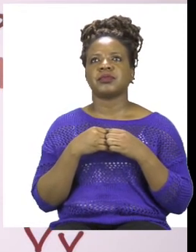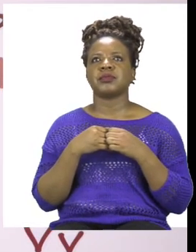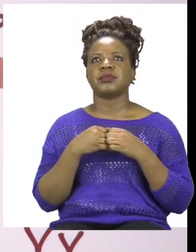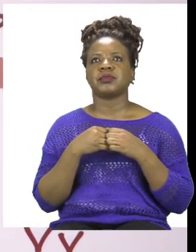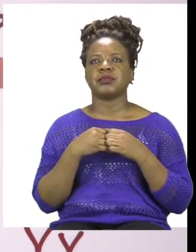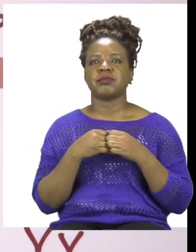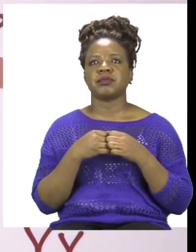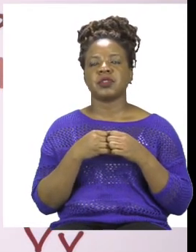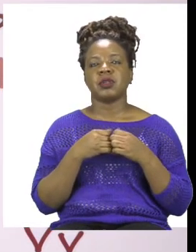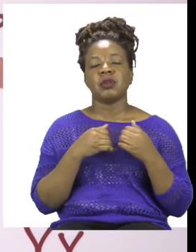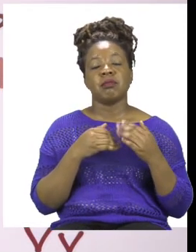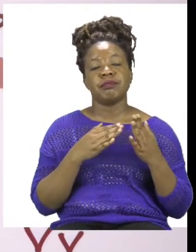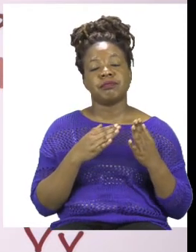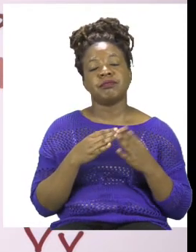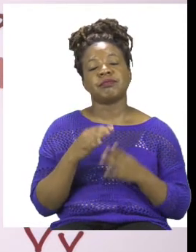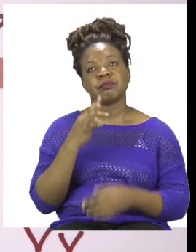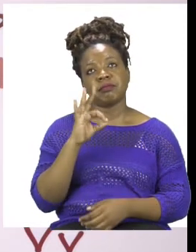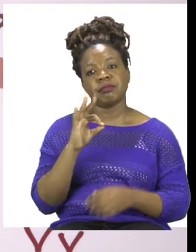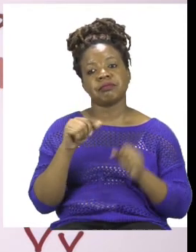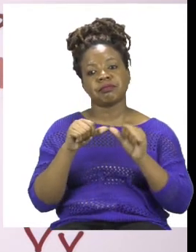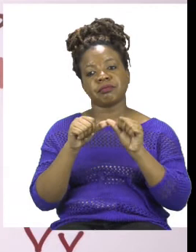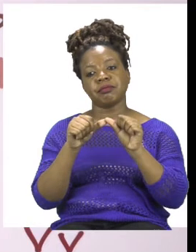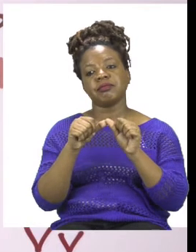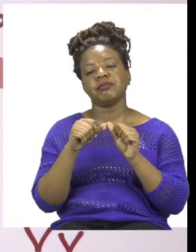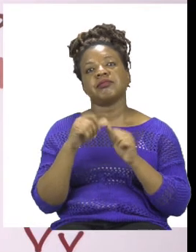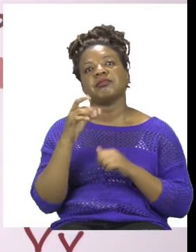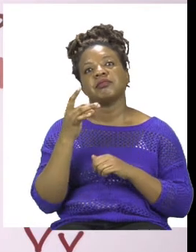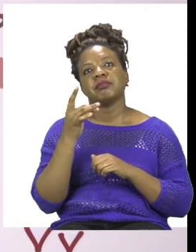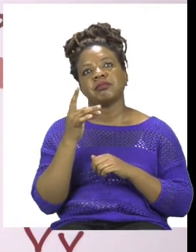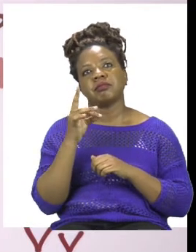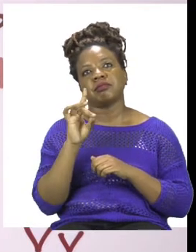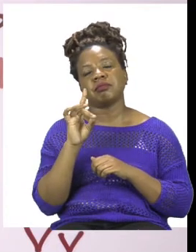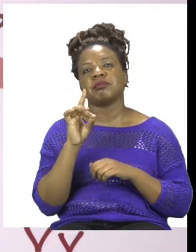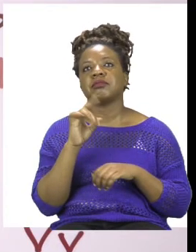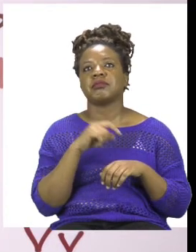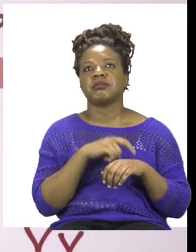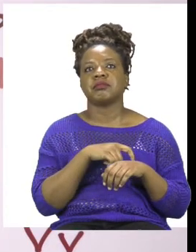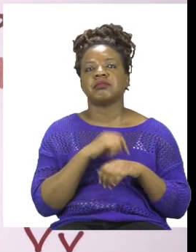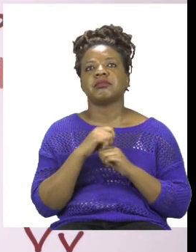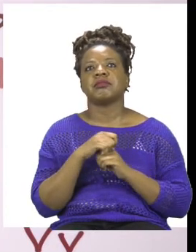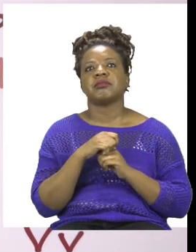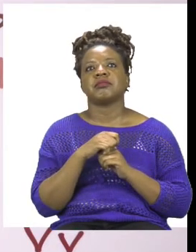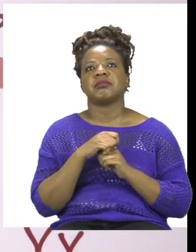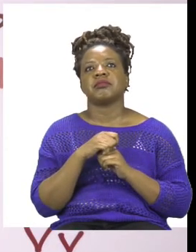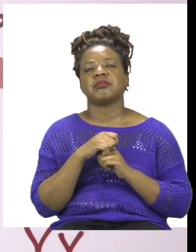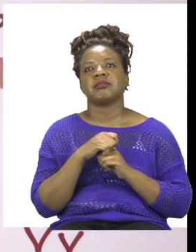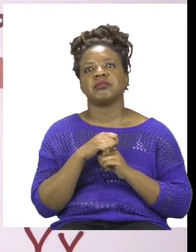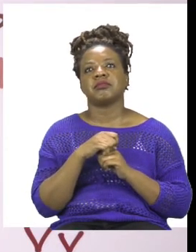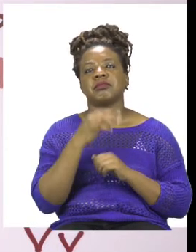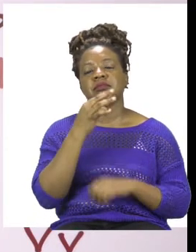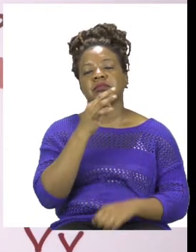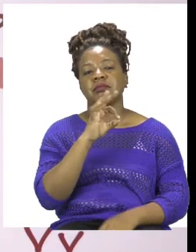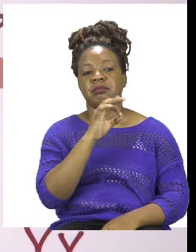9. 9 is already there. And then we have our 8 fingers. There we are. And we are going to say